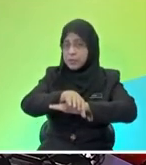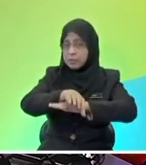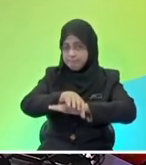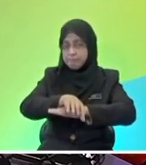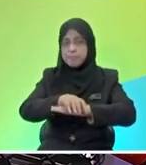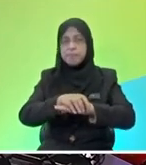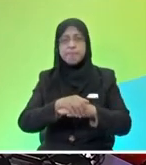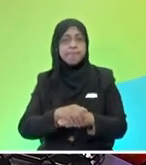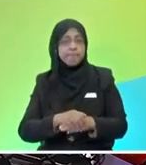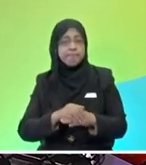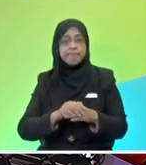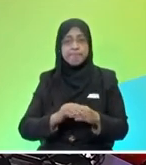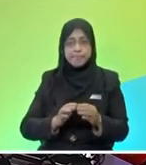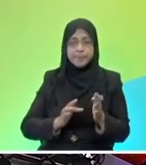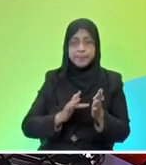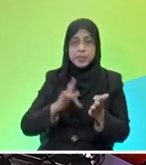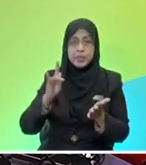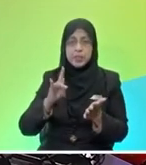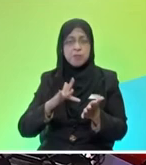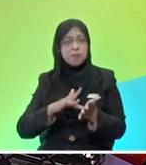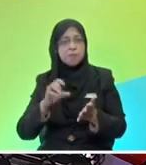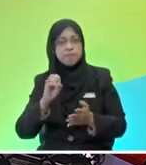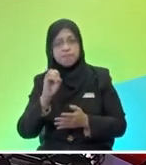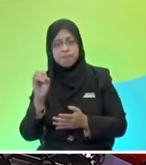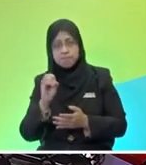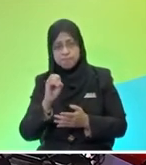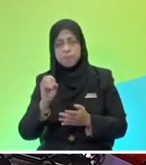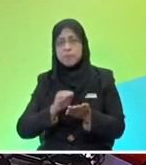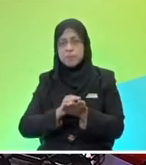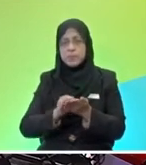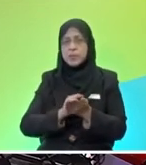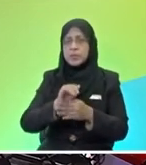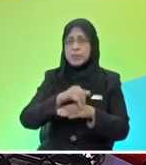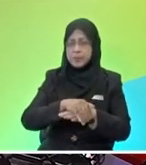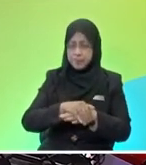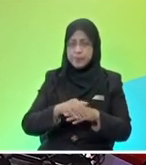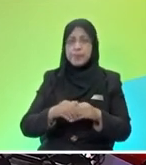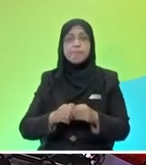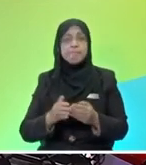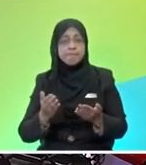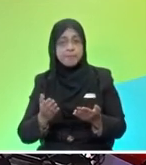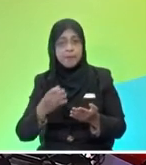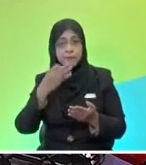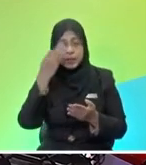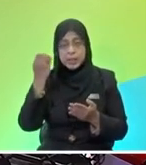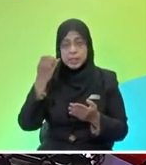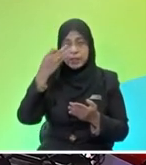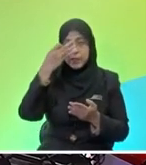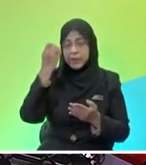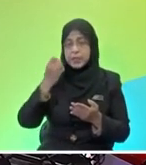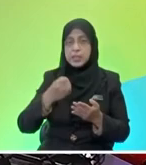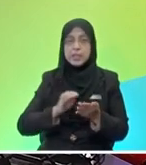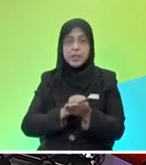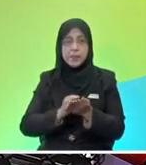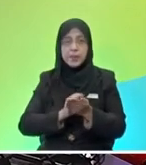the advantages and the disadvantages of frictional force the factors of frictional force and how to